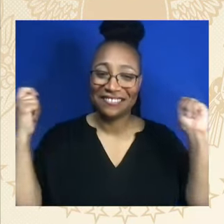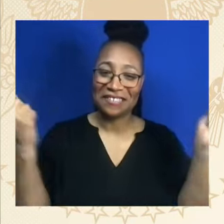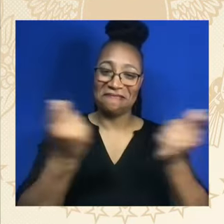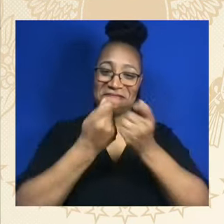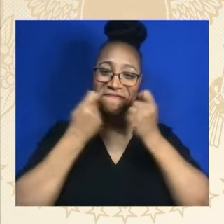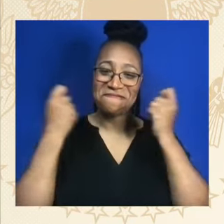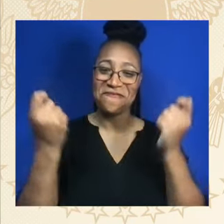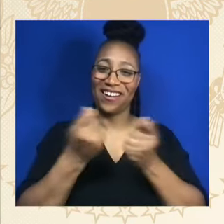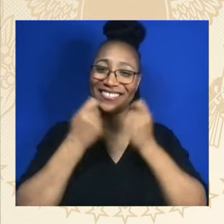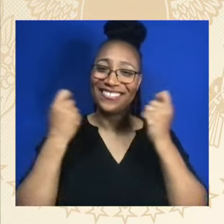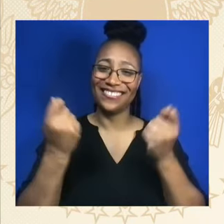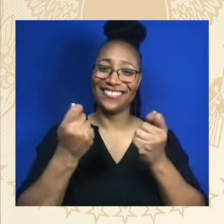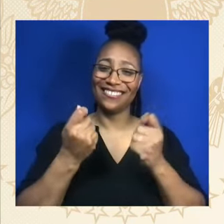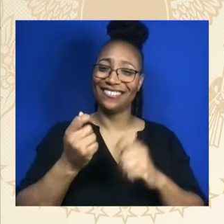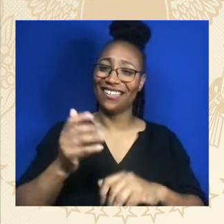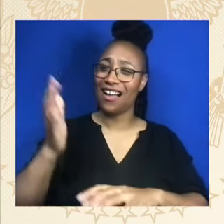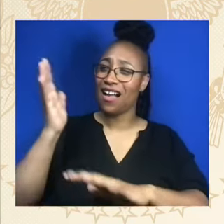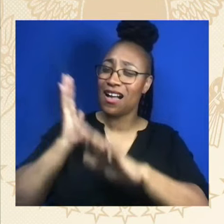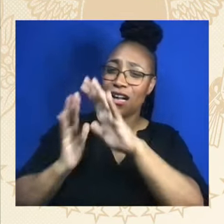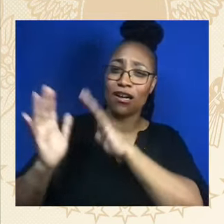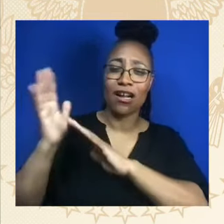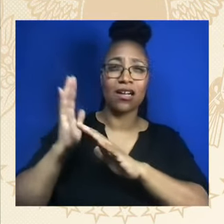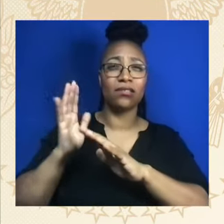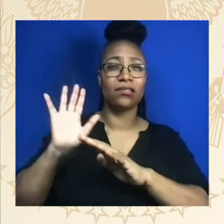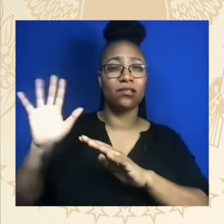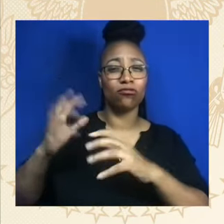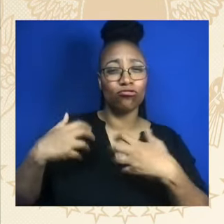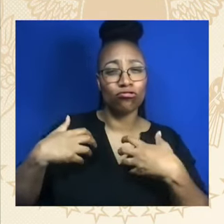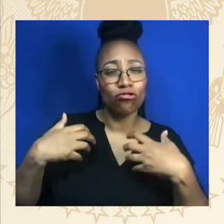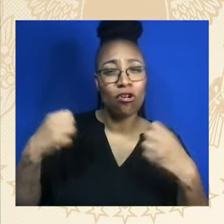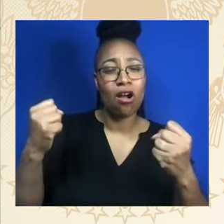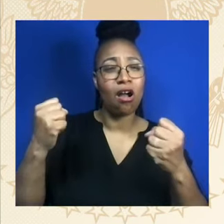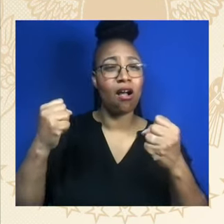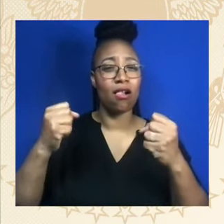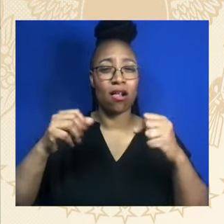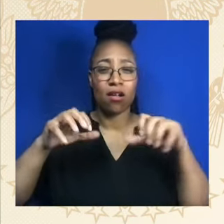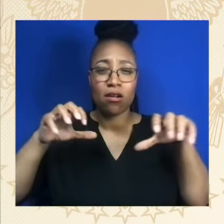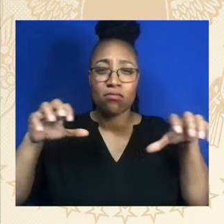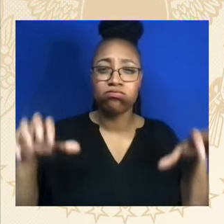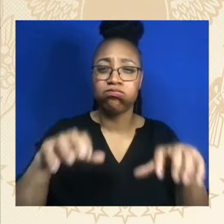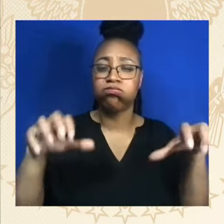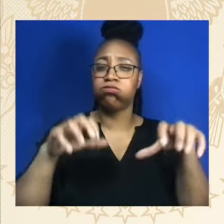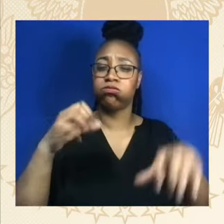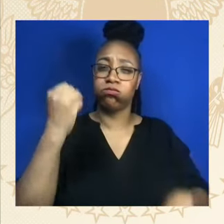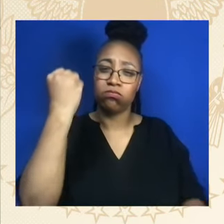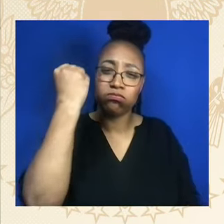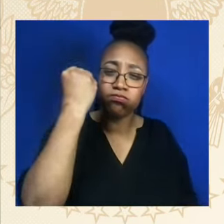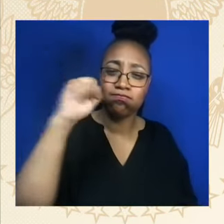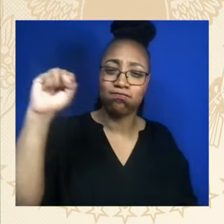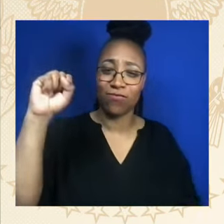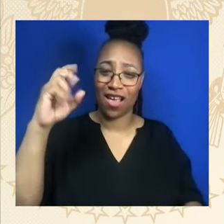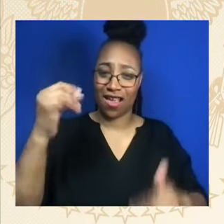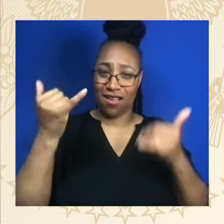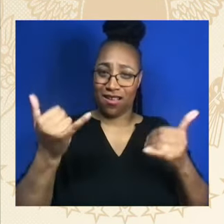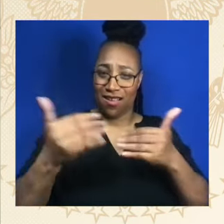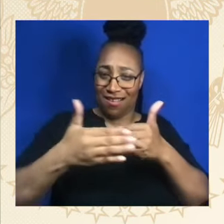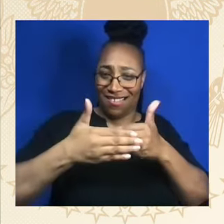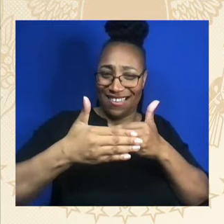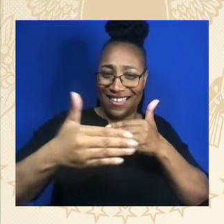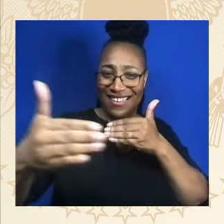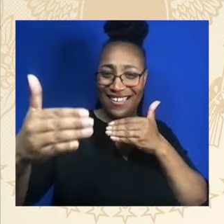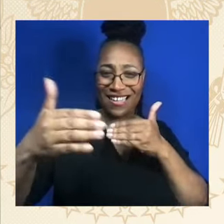resistance and resilience, from bold discoveries and cutting-edge research to